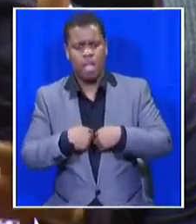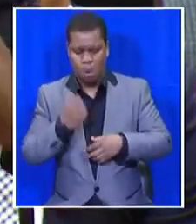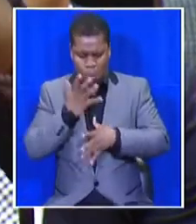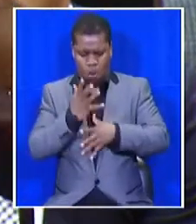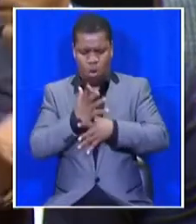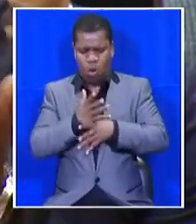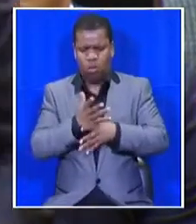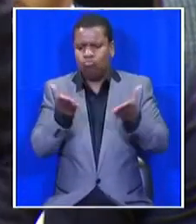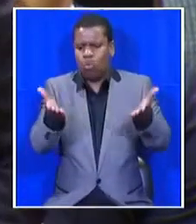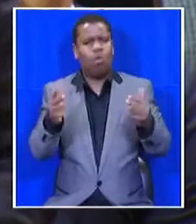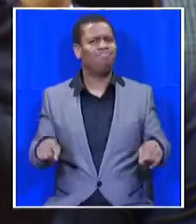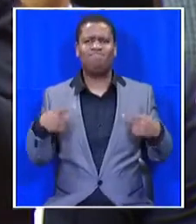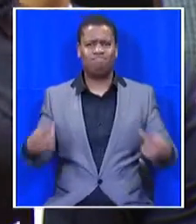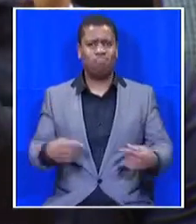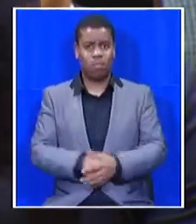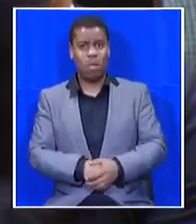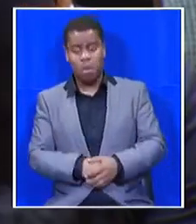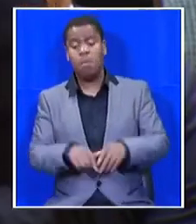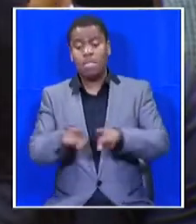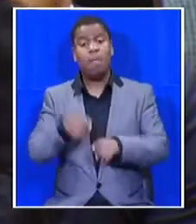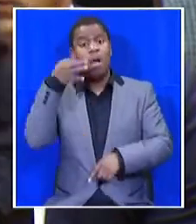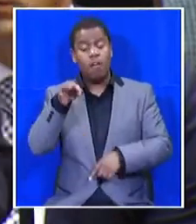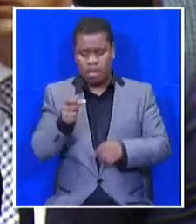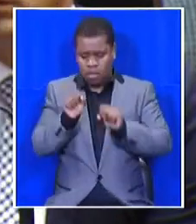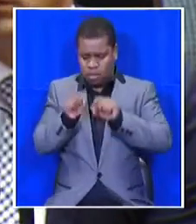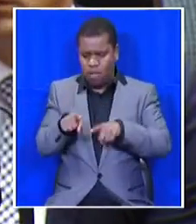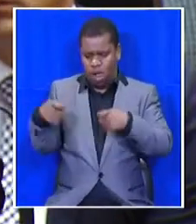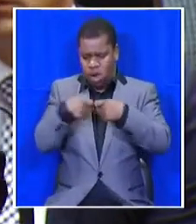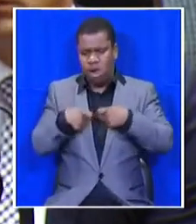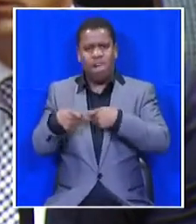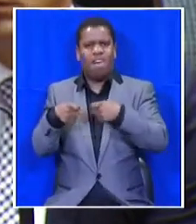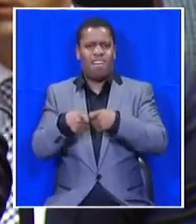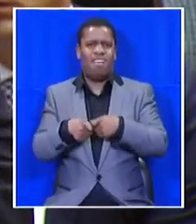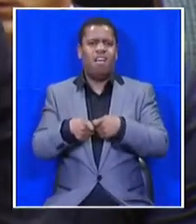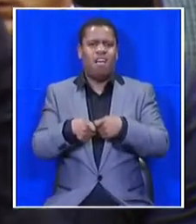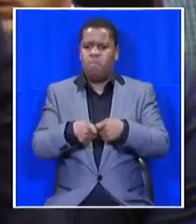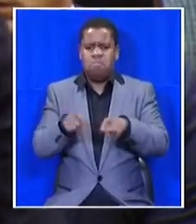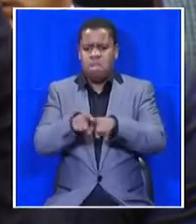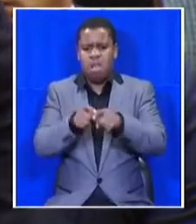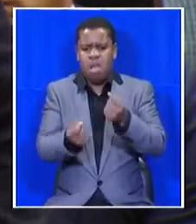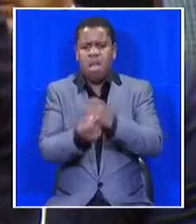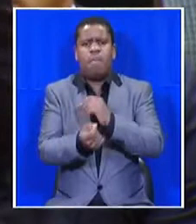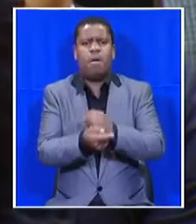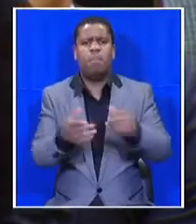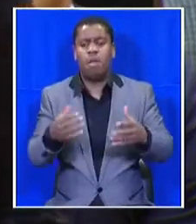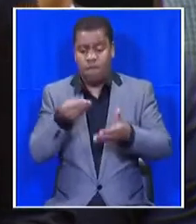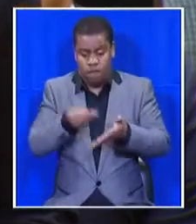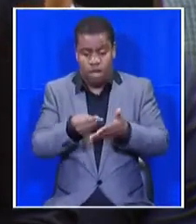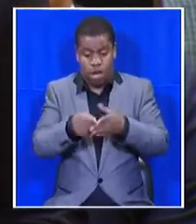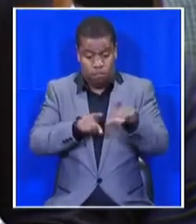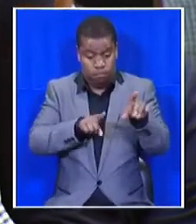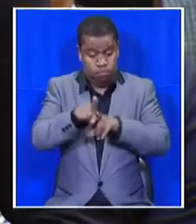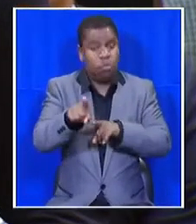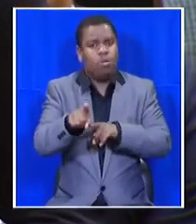war with itself, which I agree with you. So, what I'm more fascinated in learning, if funds like this are going to succeed, and